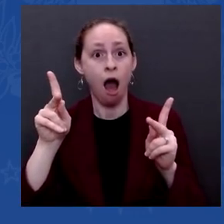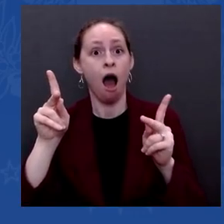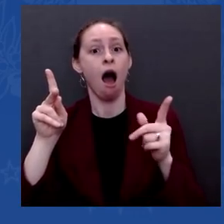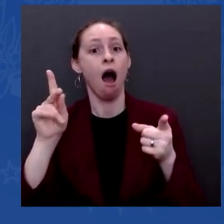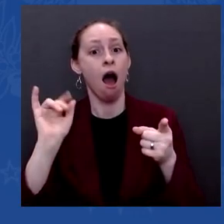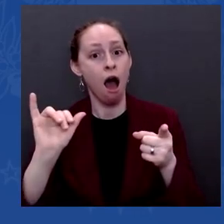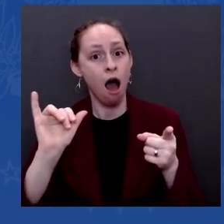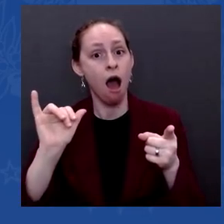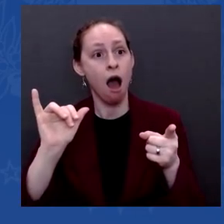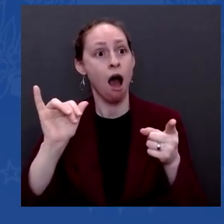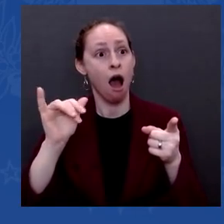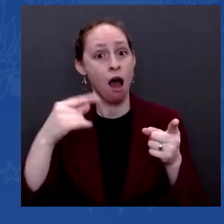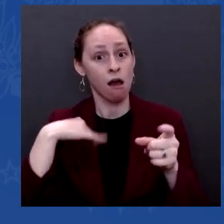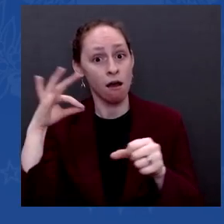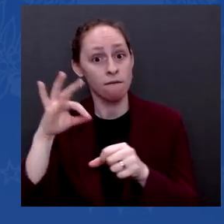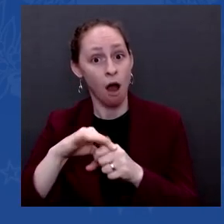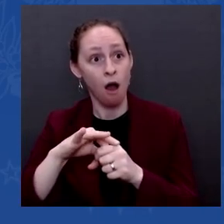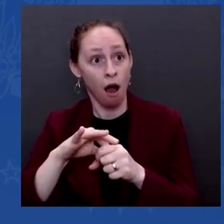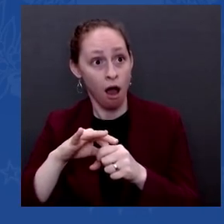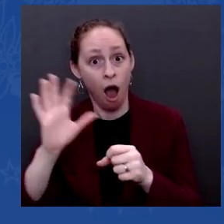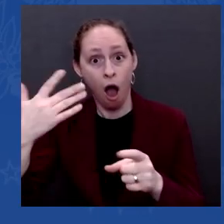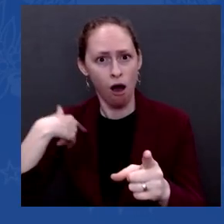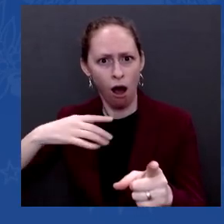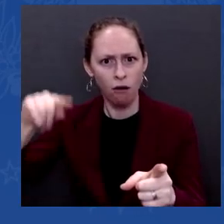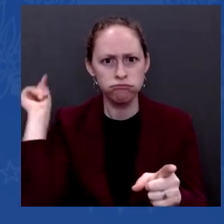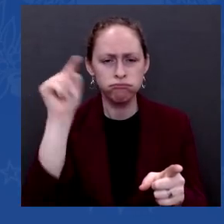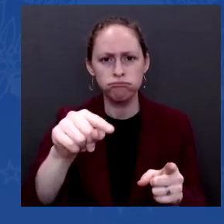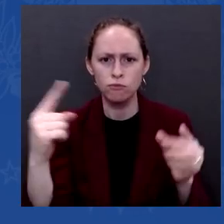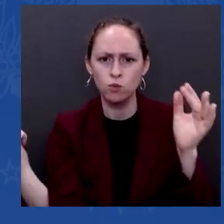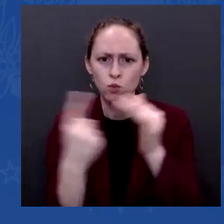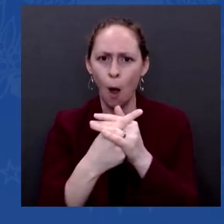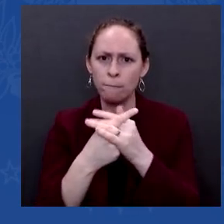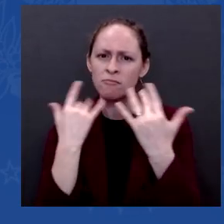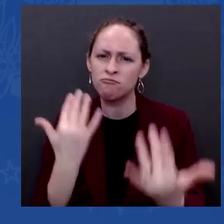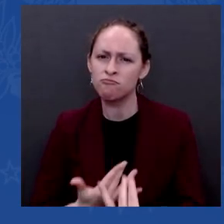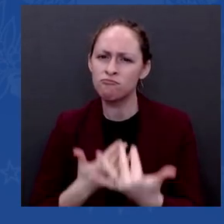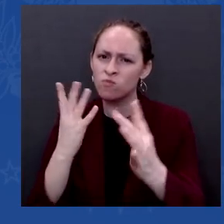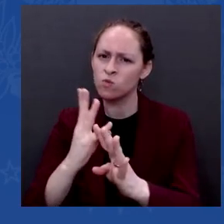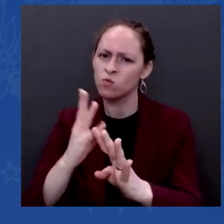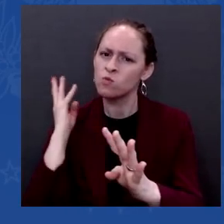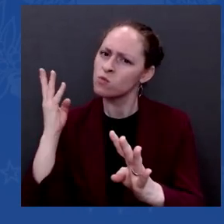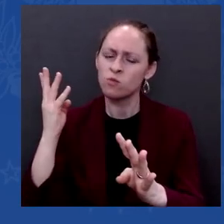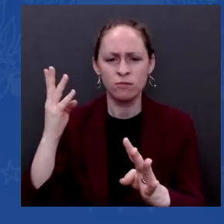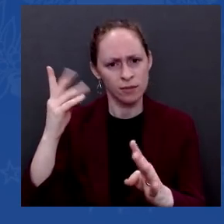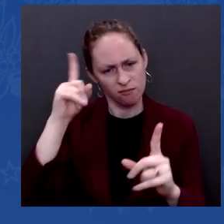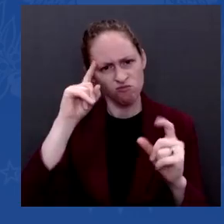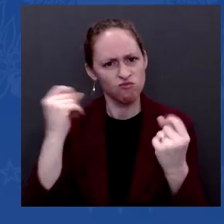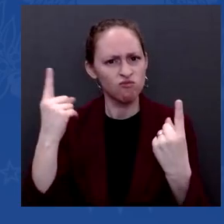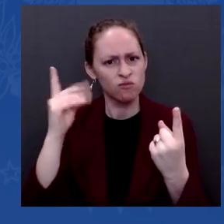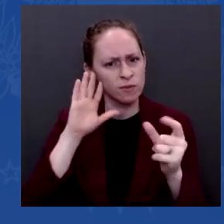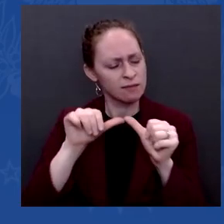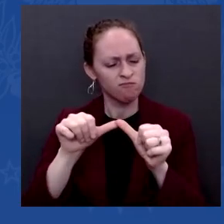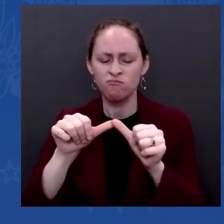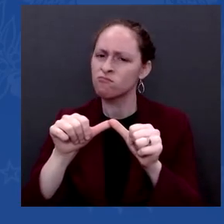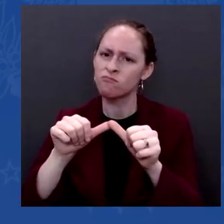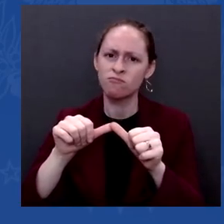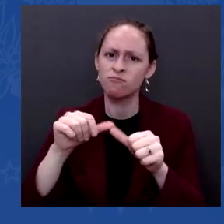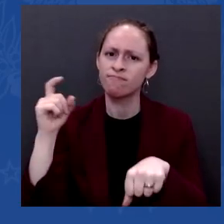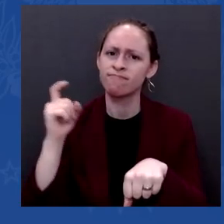from being able to show up, showing up and making the sacrifice it needs to be made in order to change the law back to what it should be.